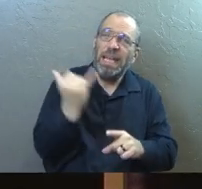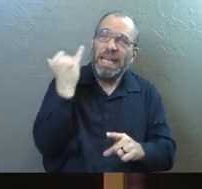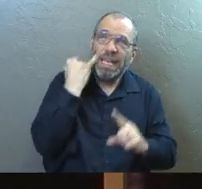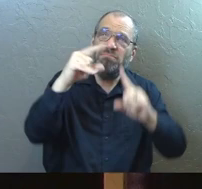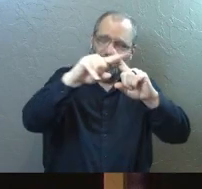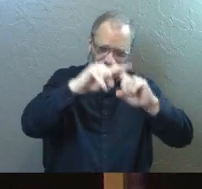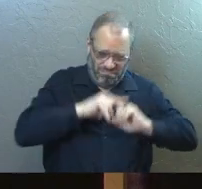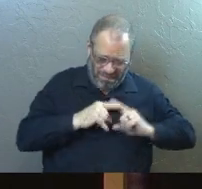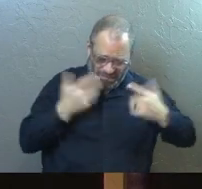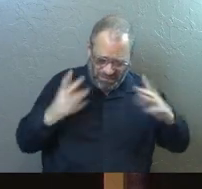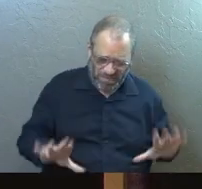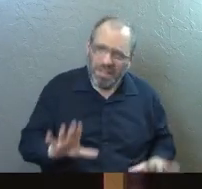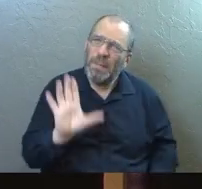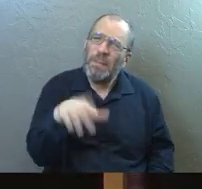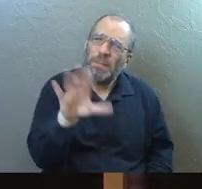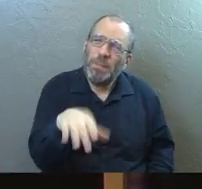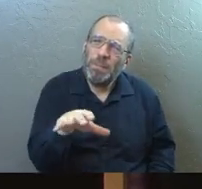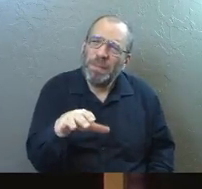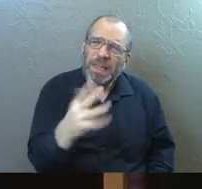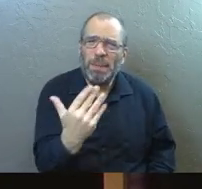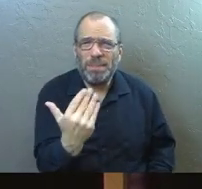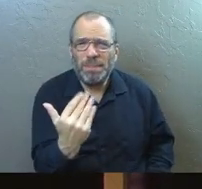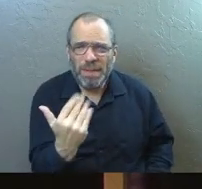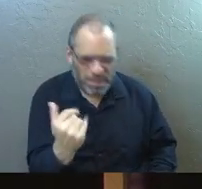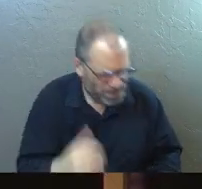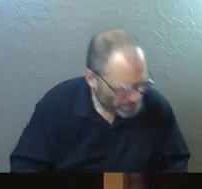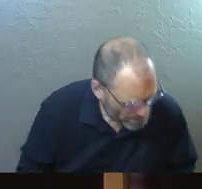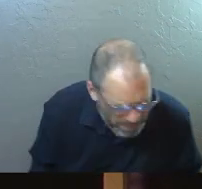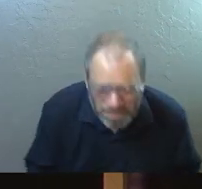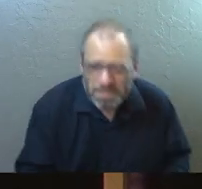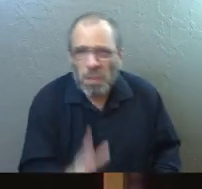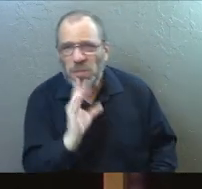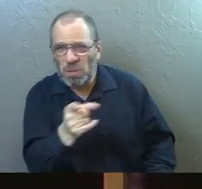Jesus today, could I just talk to you for a second?